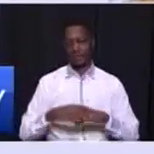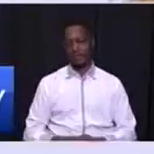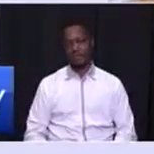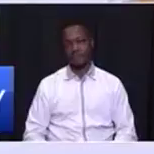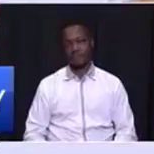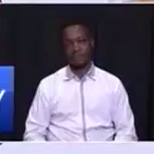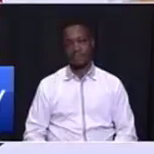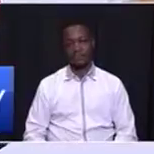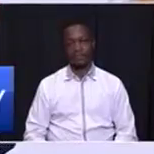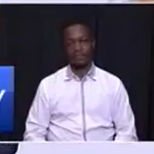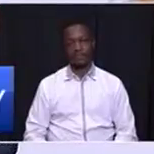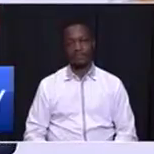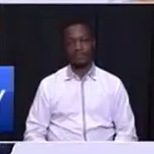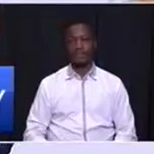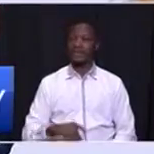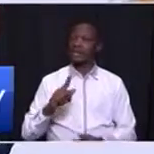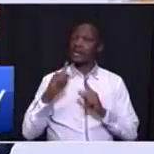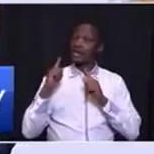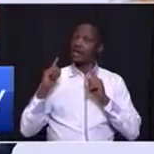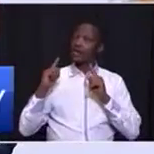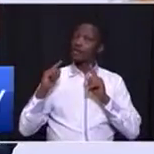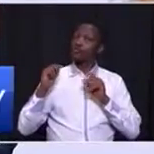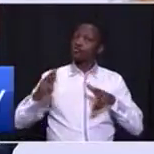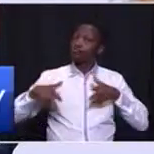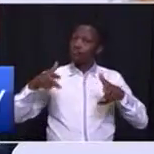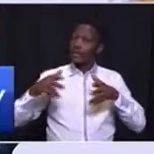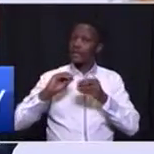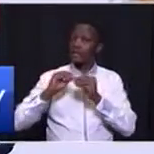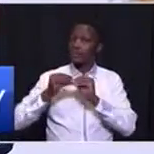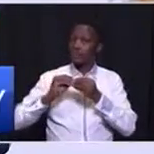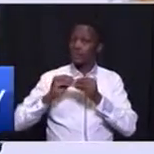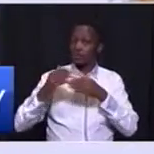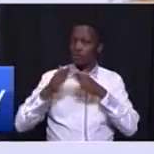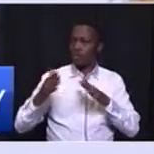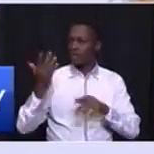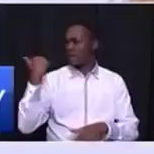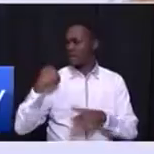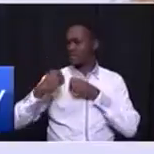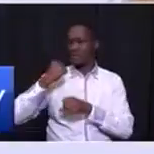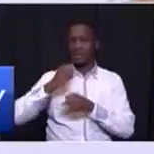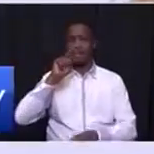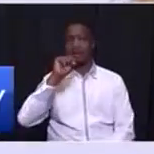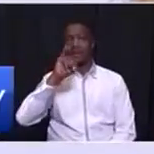Gibela's Danota Train Manufacturing opened in Nigel last year,